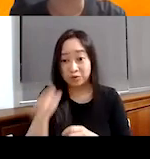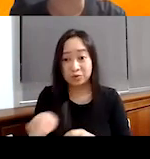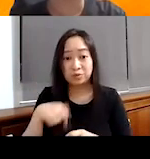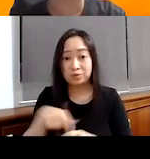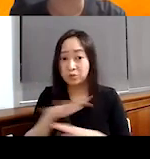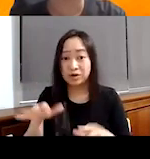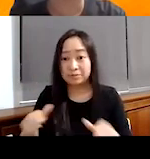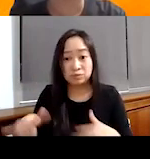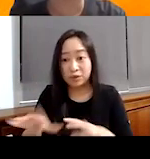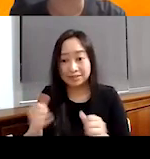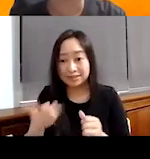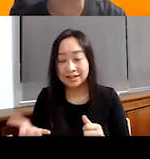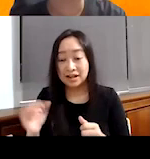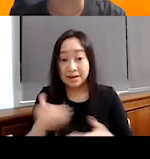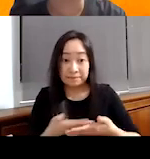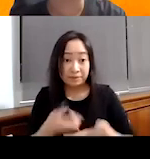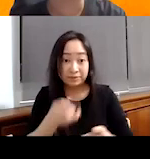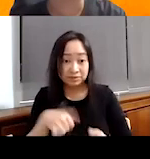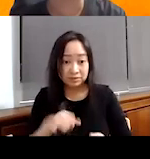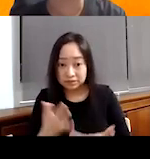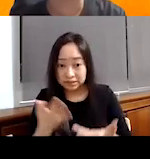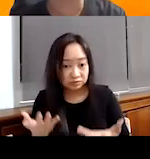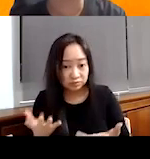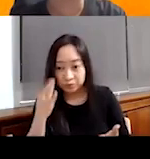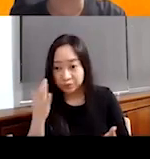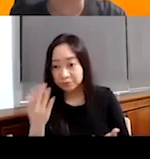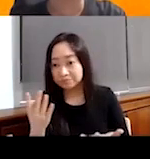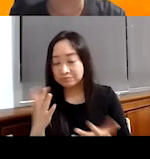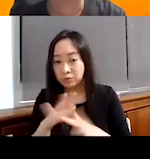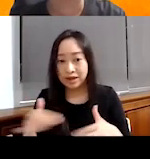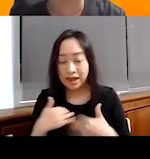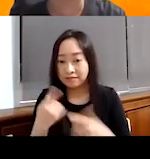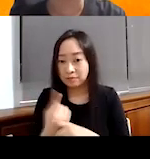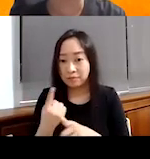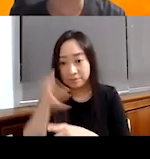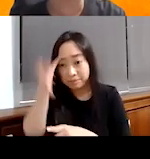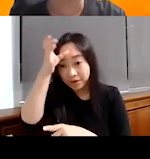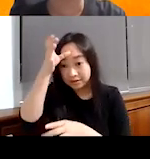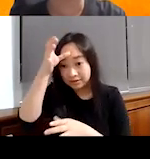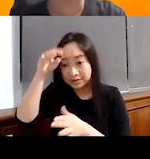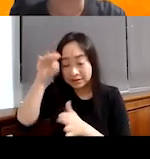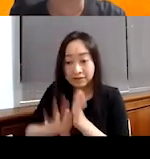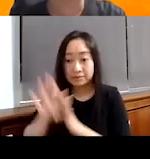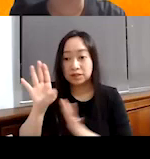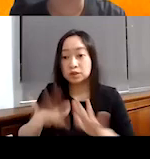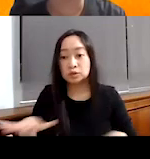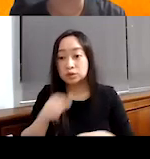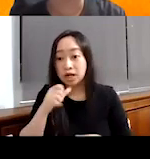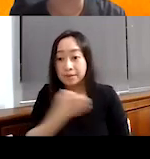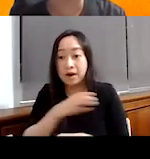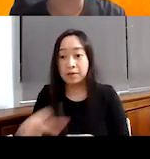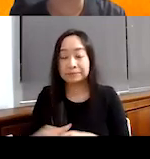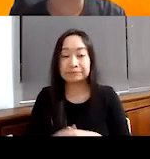anything, right? Those, those babies would still not be, you know, having appropriate brain development. Children would not be empowered. Um, and